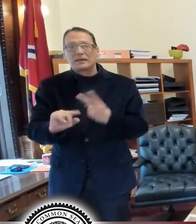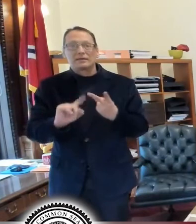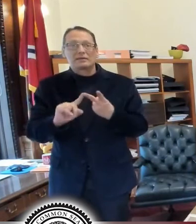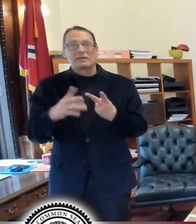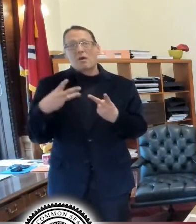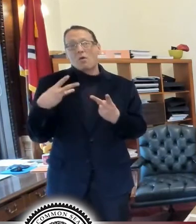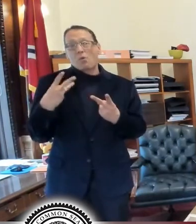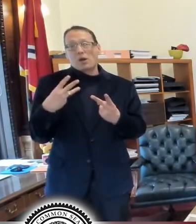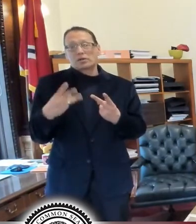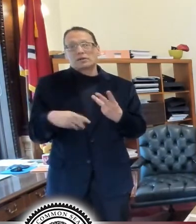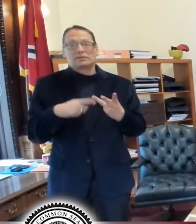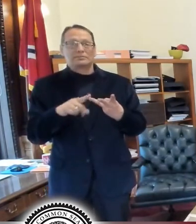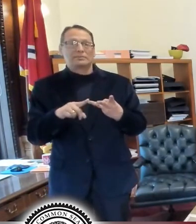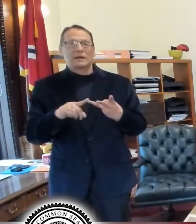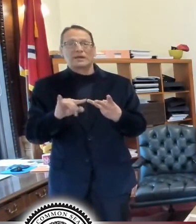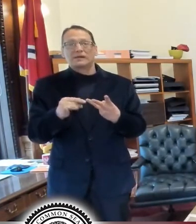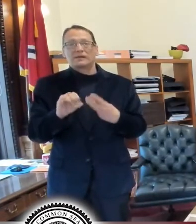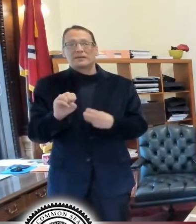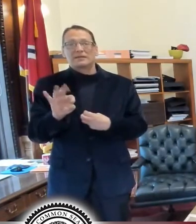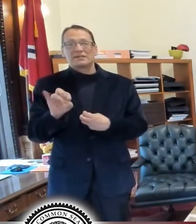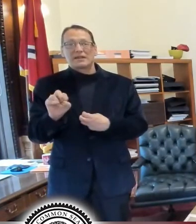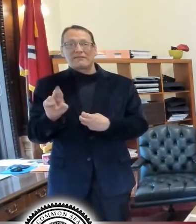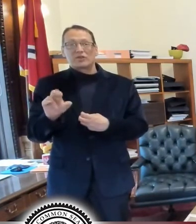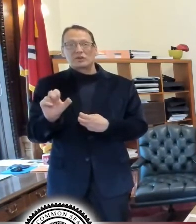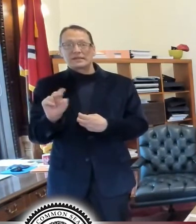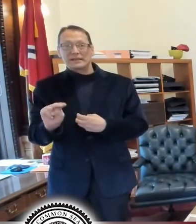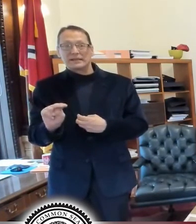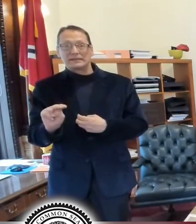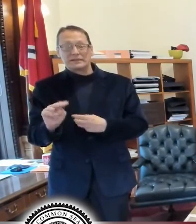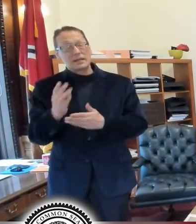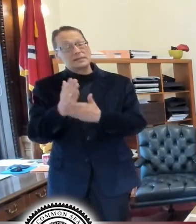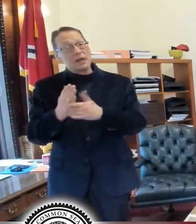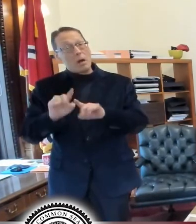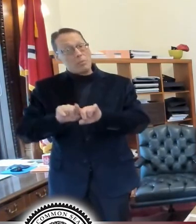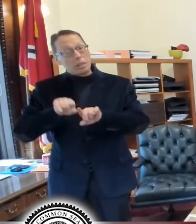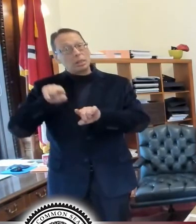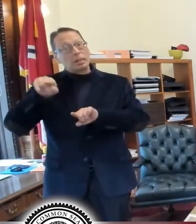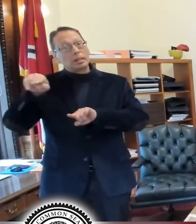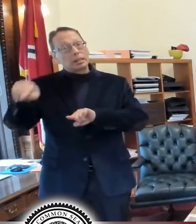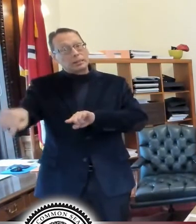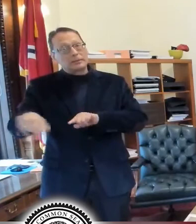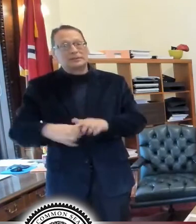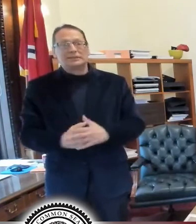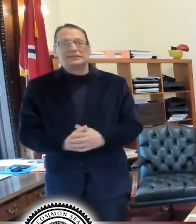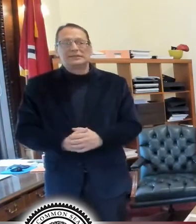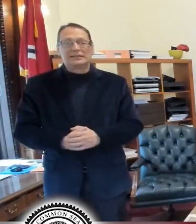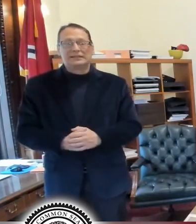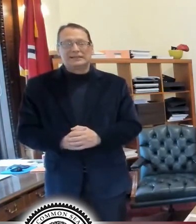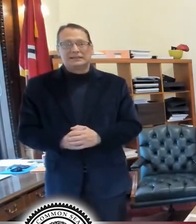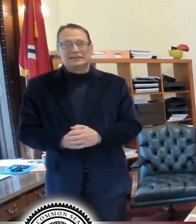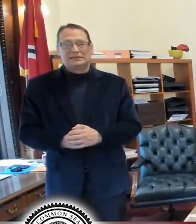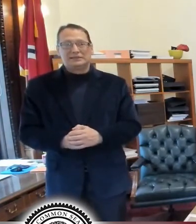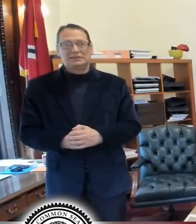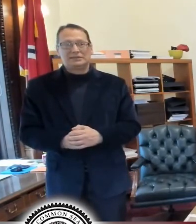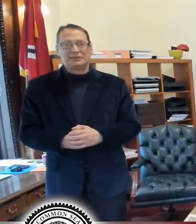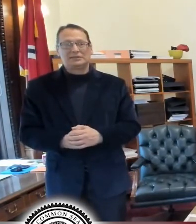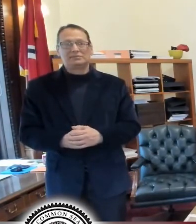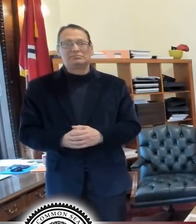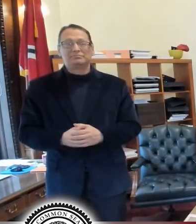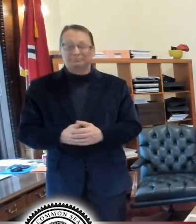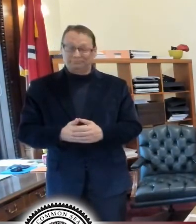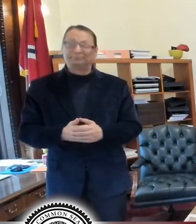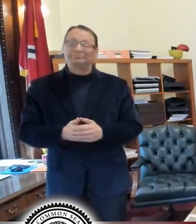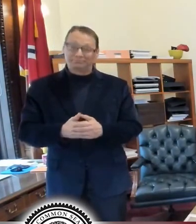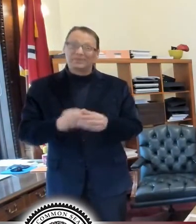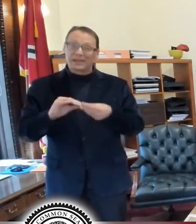and even farther out than that farther out than that. So, uh, we are continuing to see